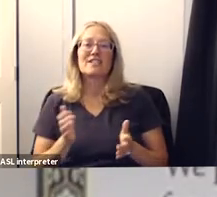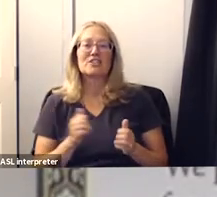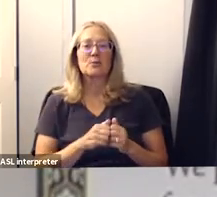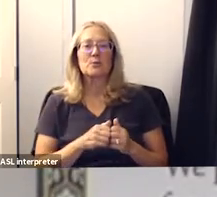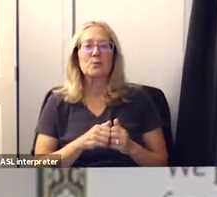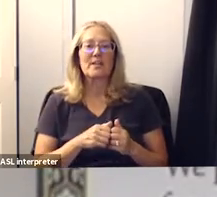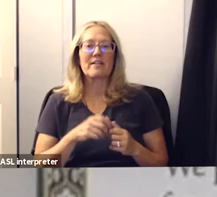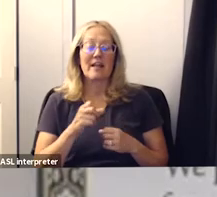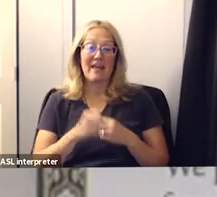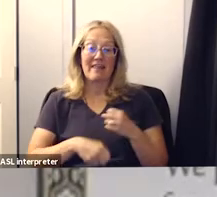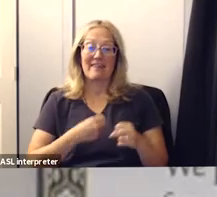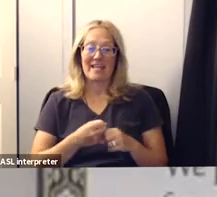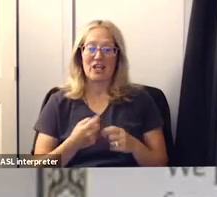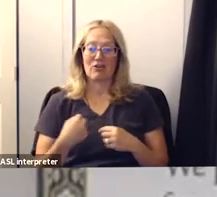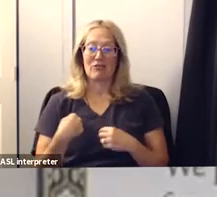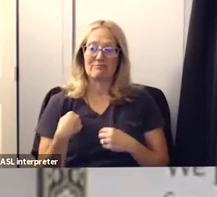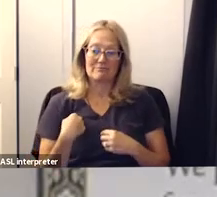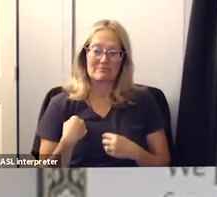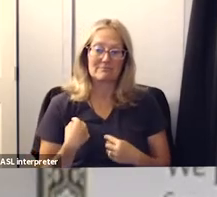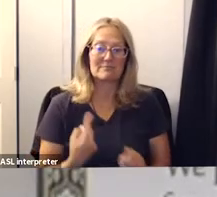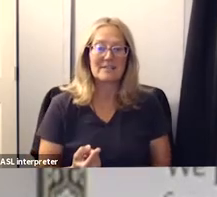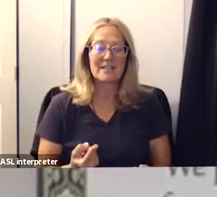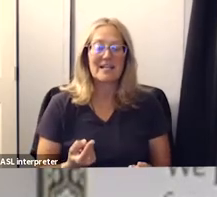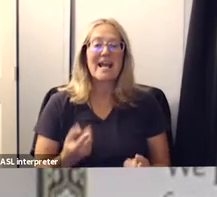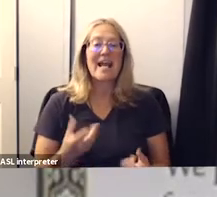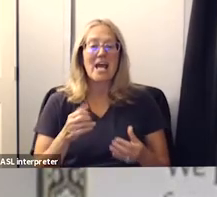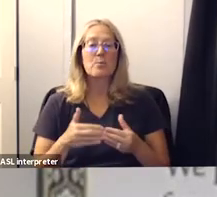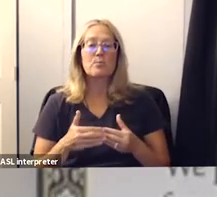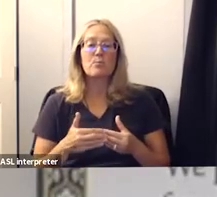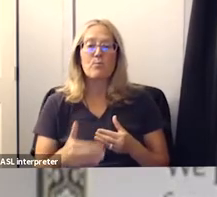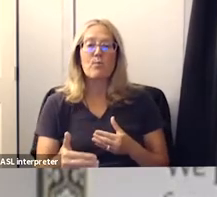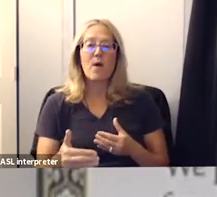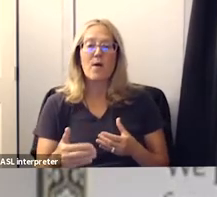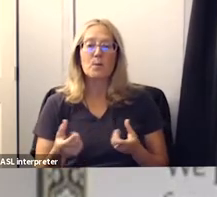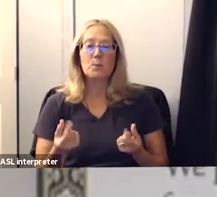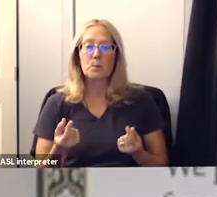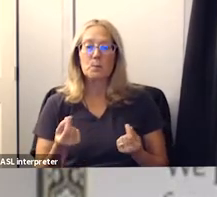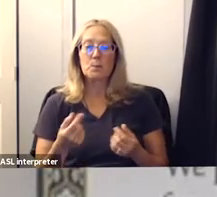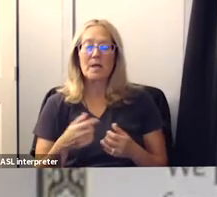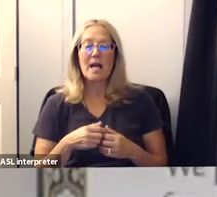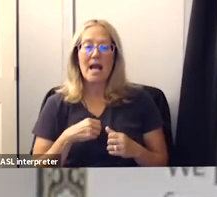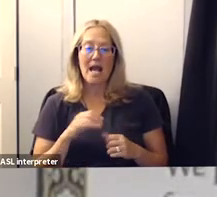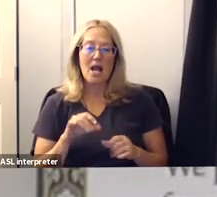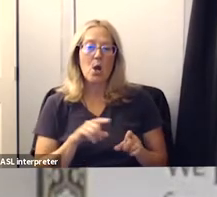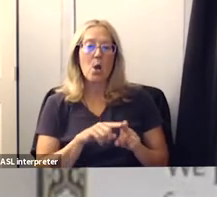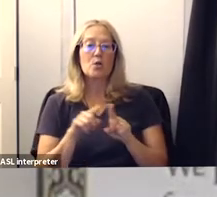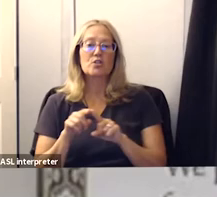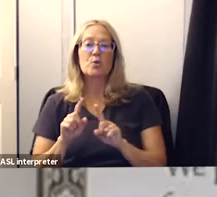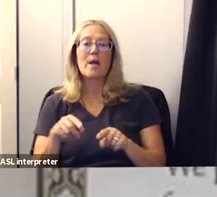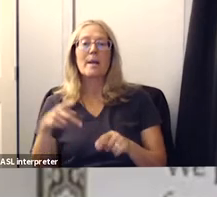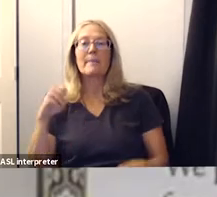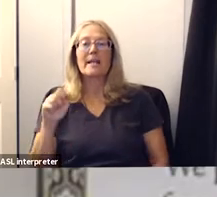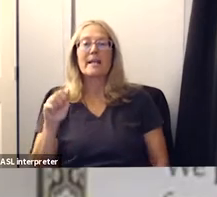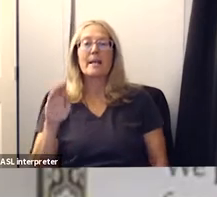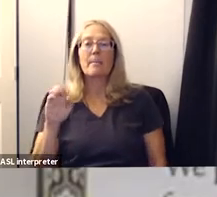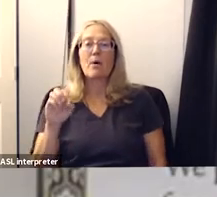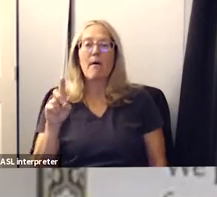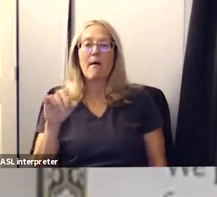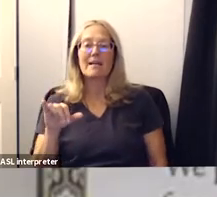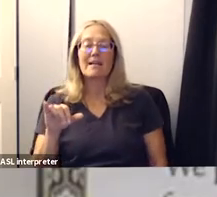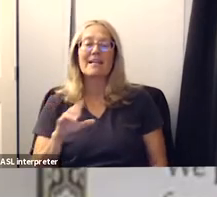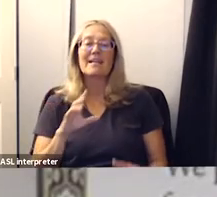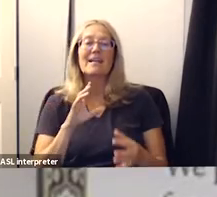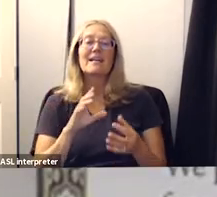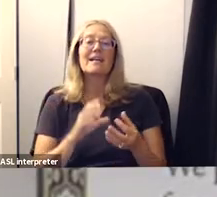the year that we've had and and going forward um i also attended the peabody um dedication